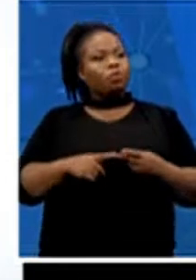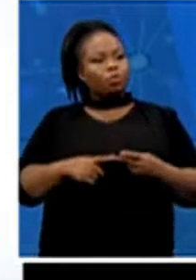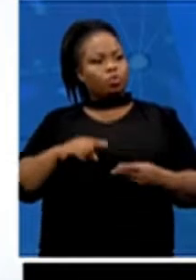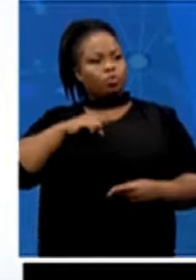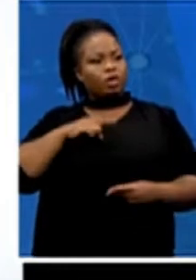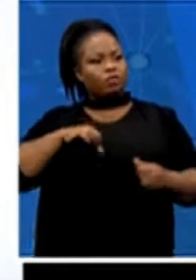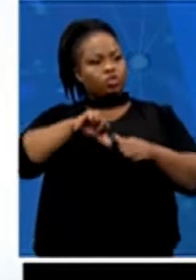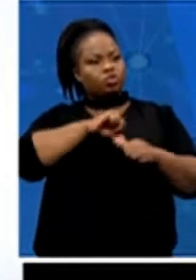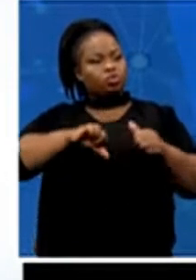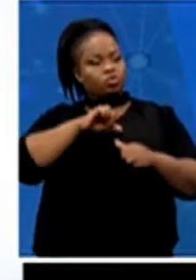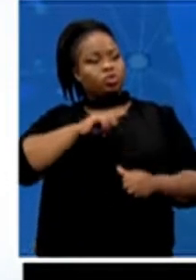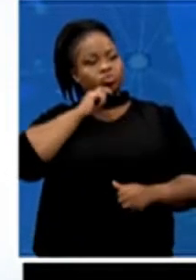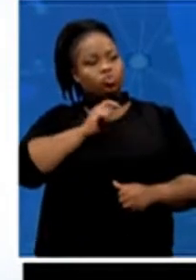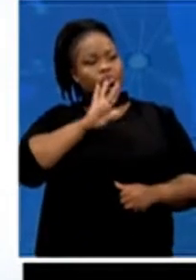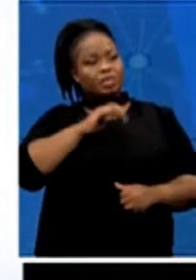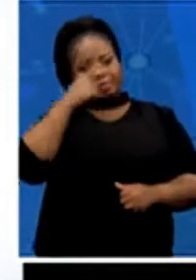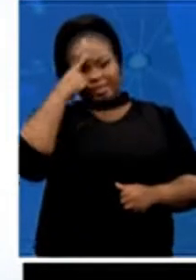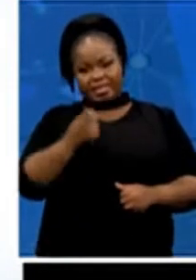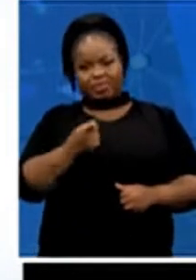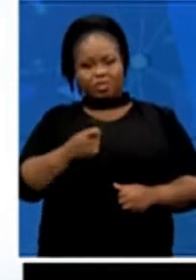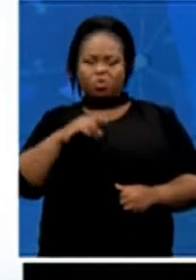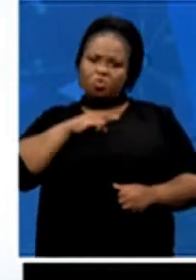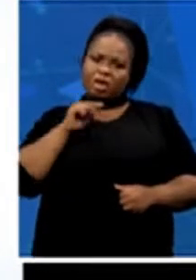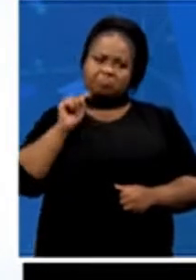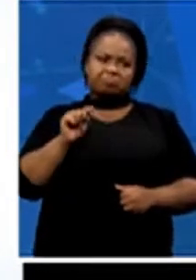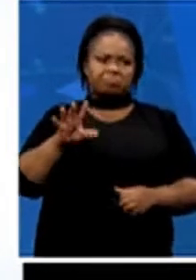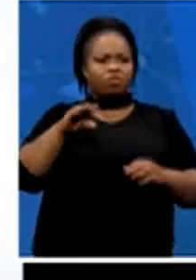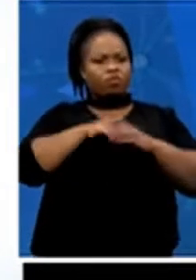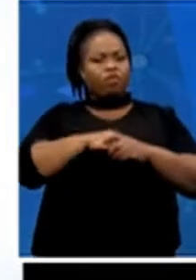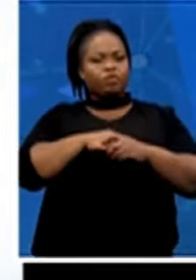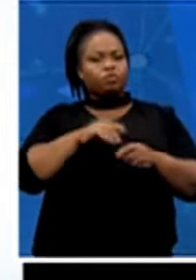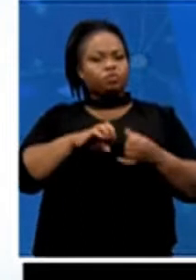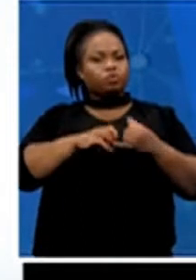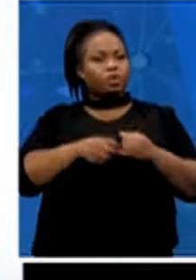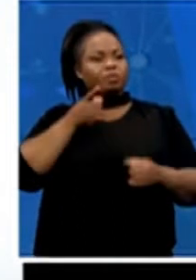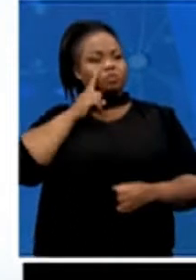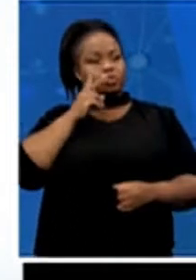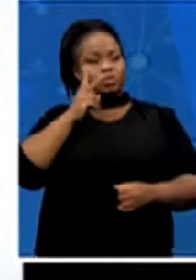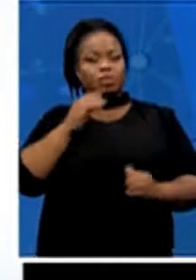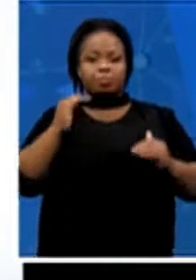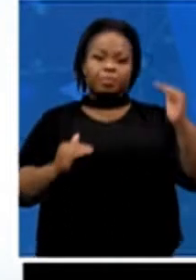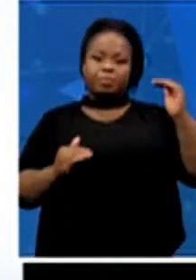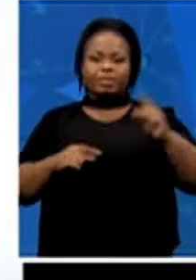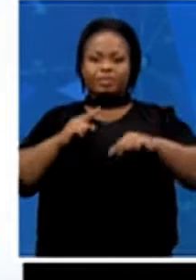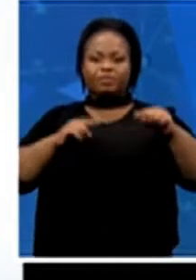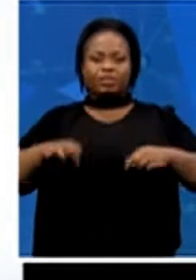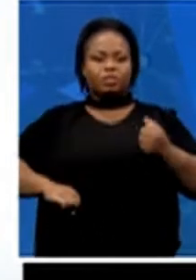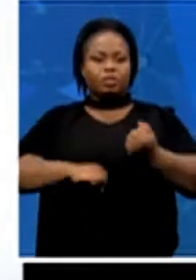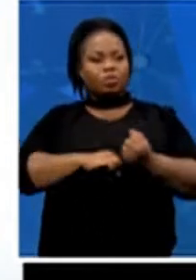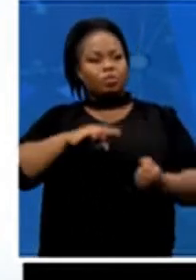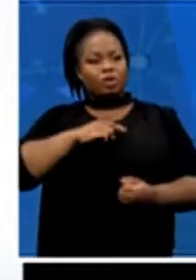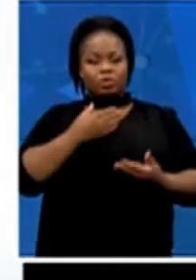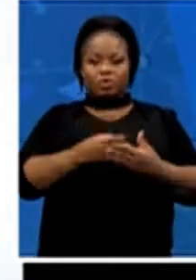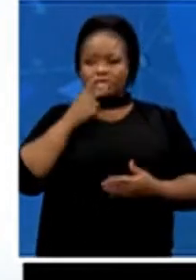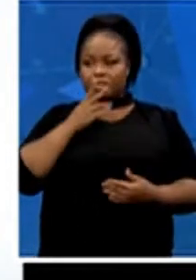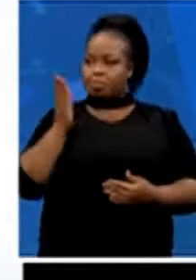likely to play a part in distinguishing the levels of parental support. So as we can see through the diagram, because of